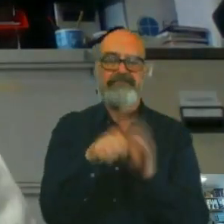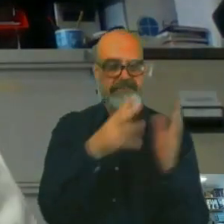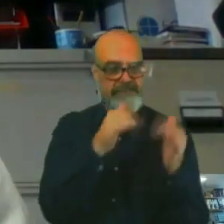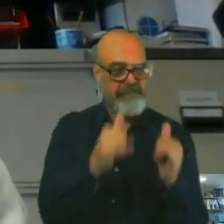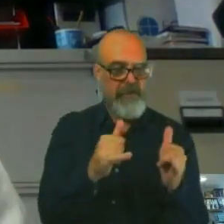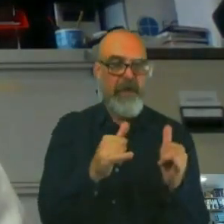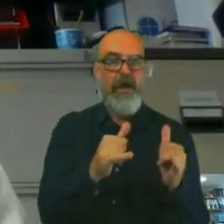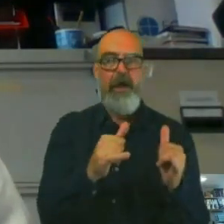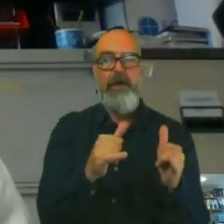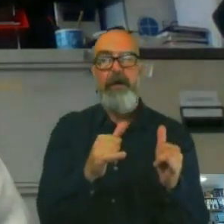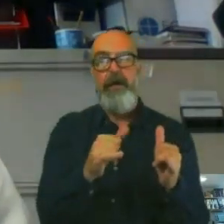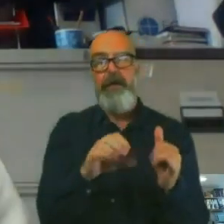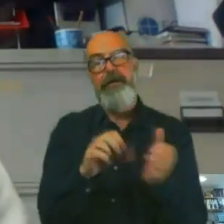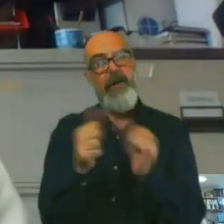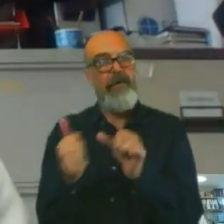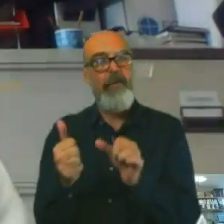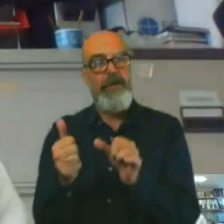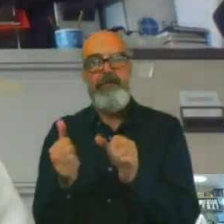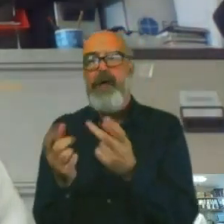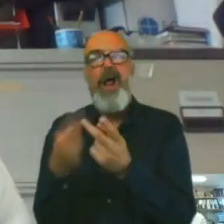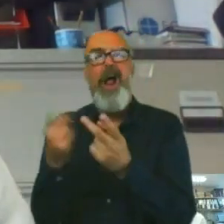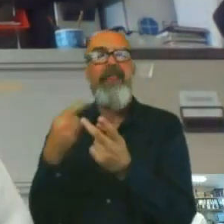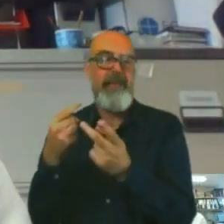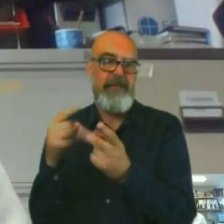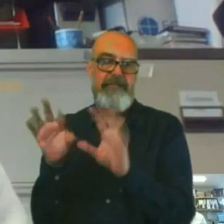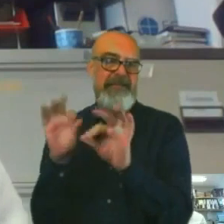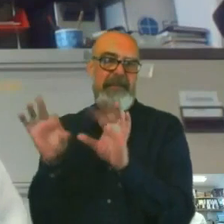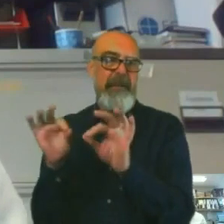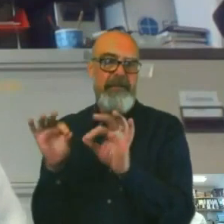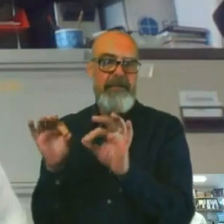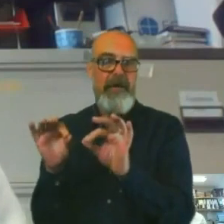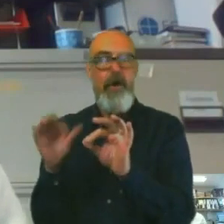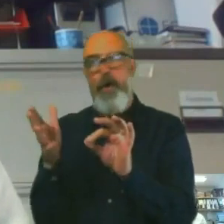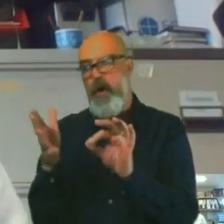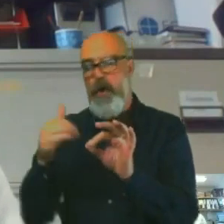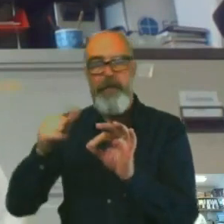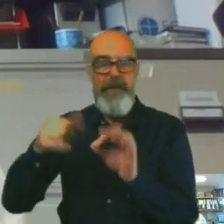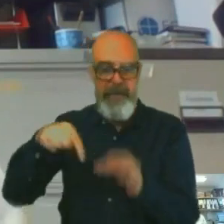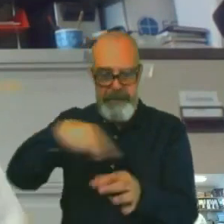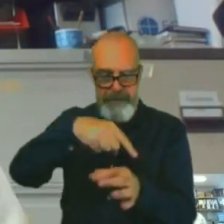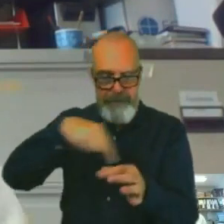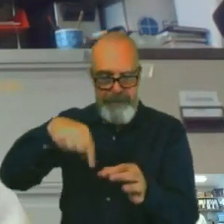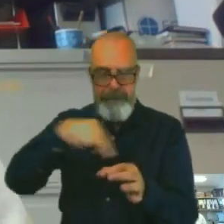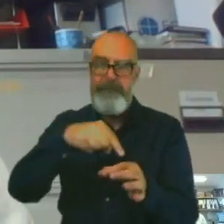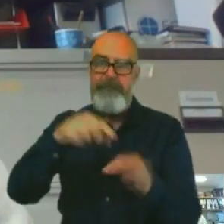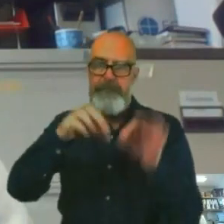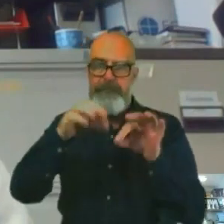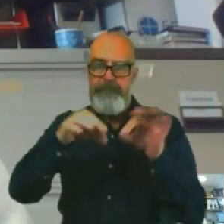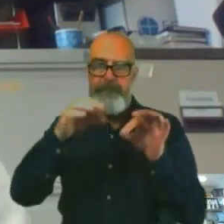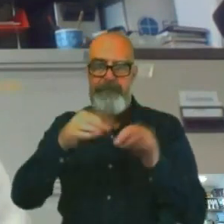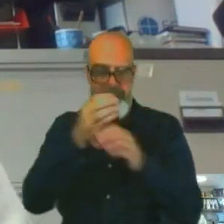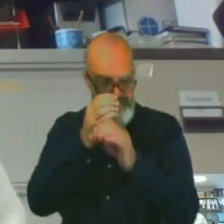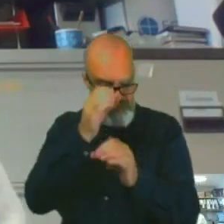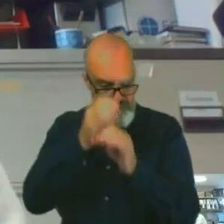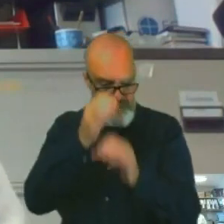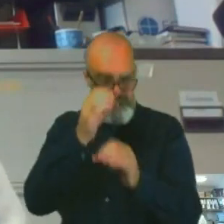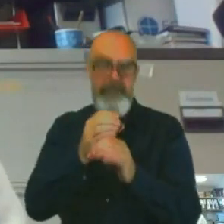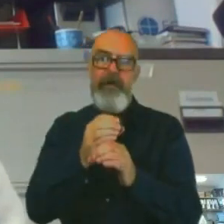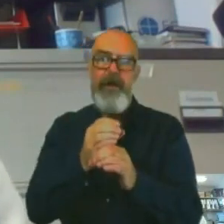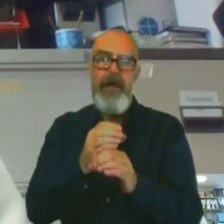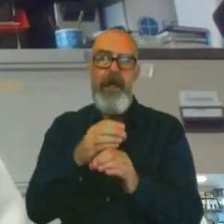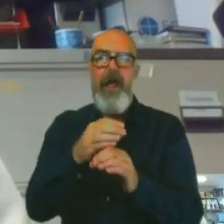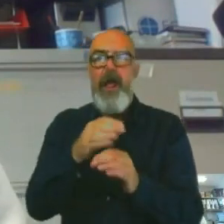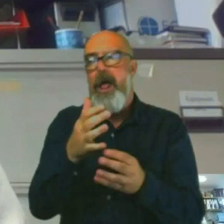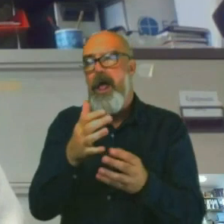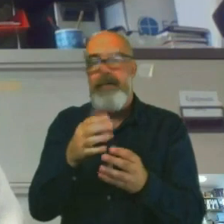day and growing them on agar plates and incubating them. And then the next day you might be sort of using numerous different